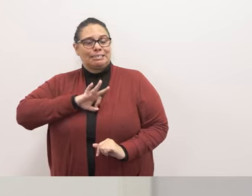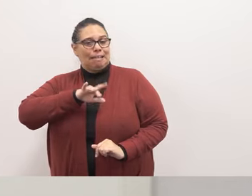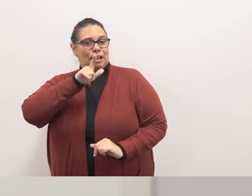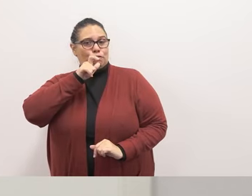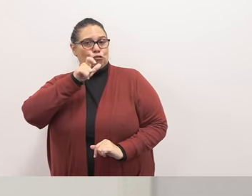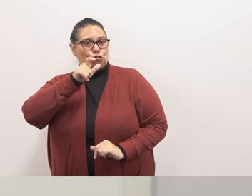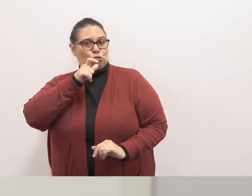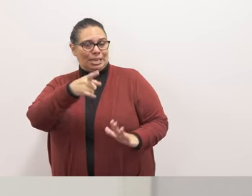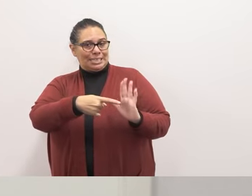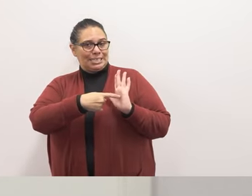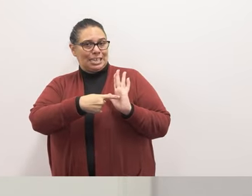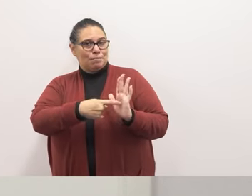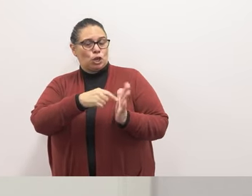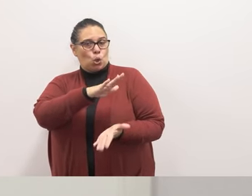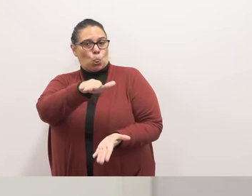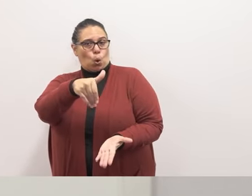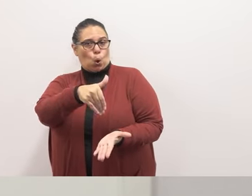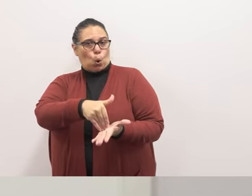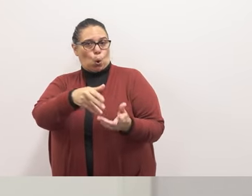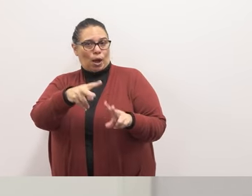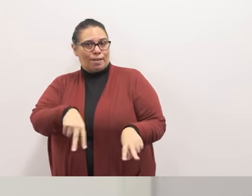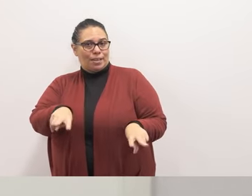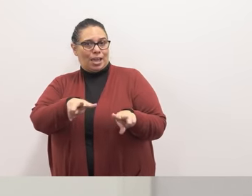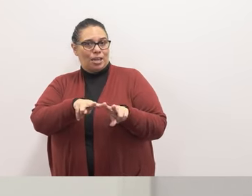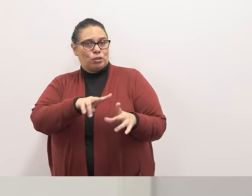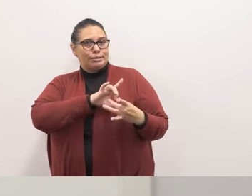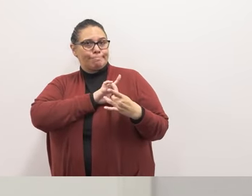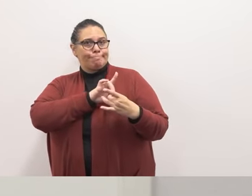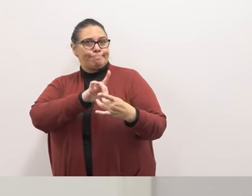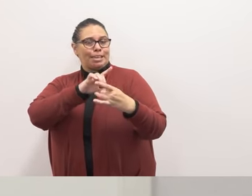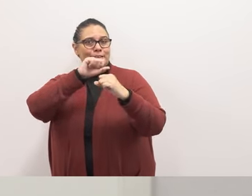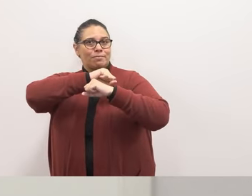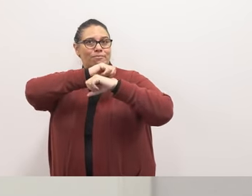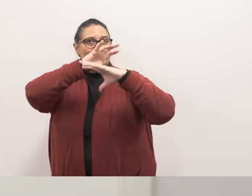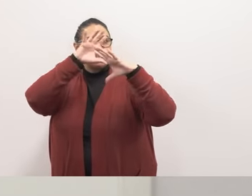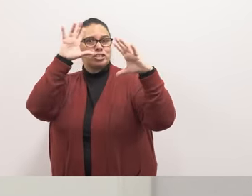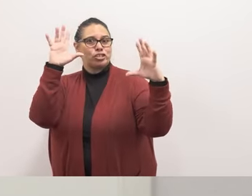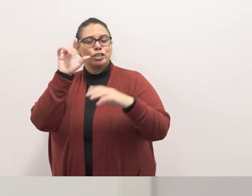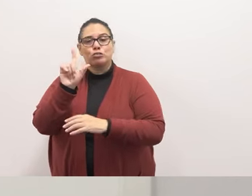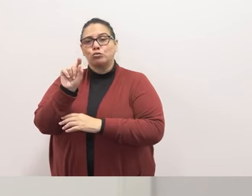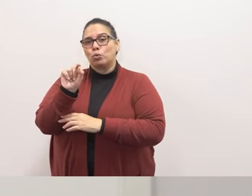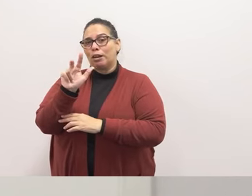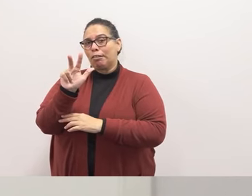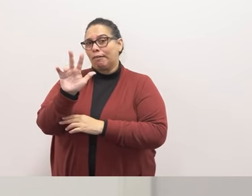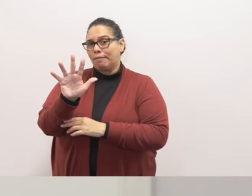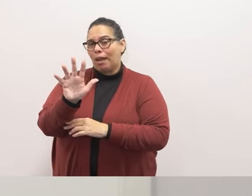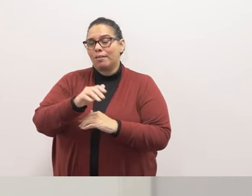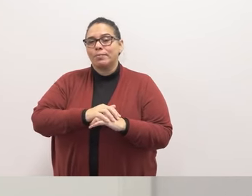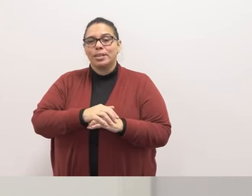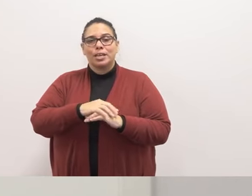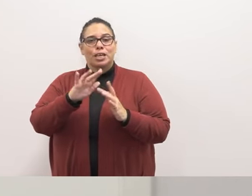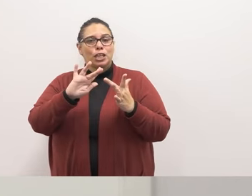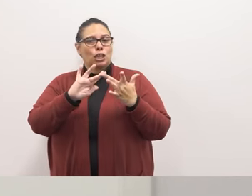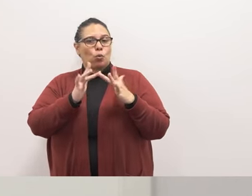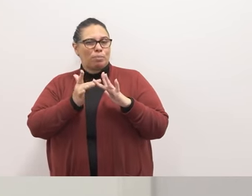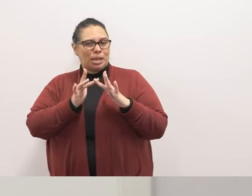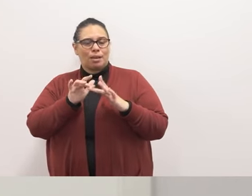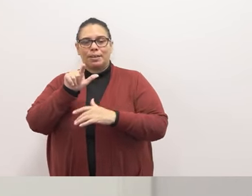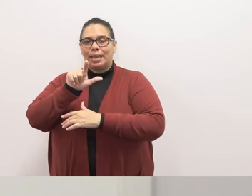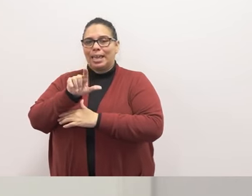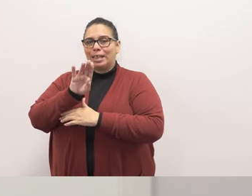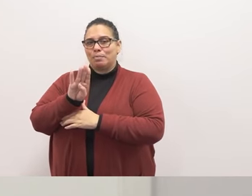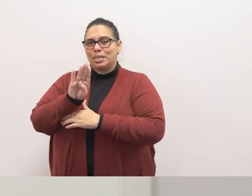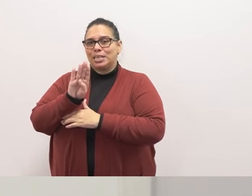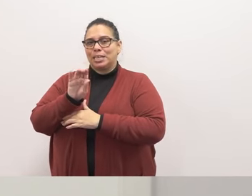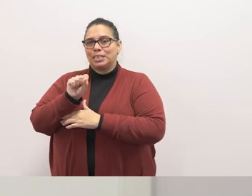exhibiting the core values that are with vision 2035 so i will read off the website lbschools